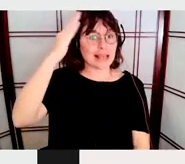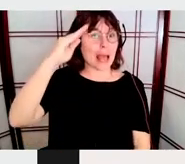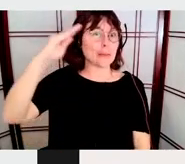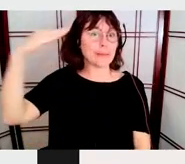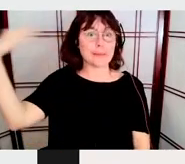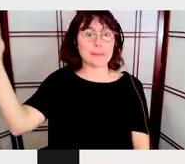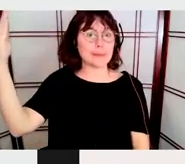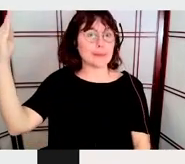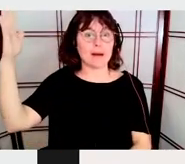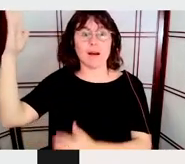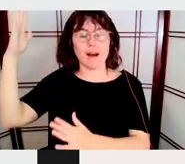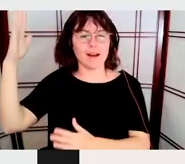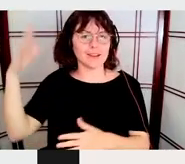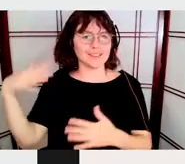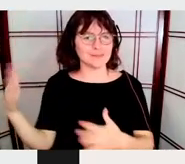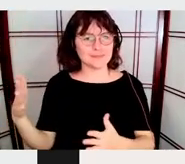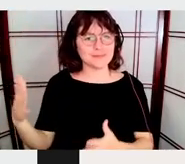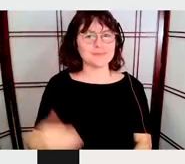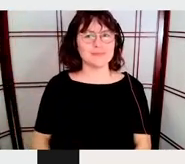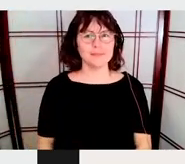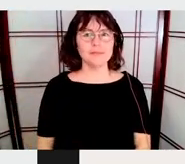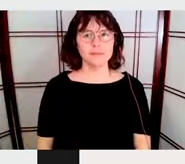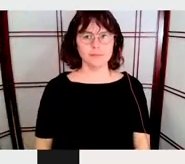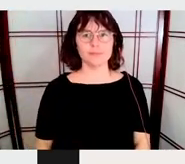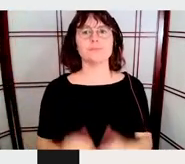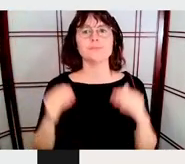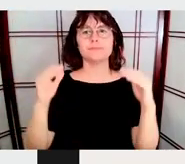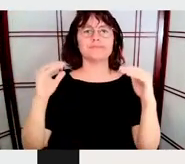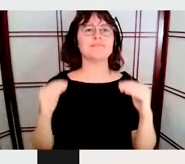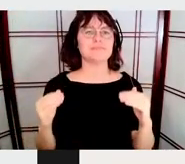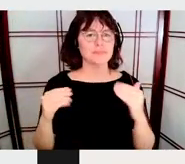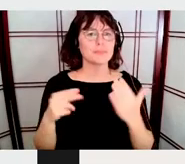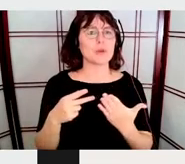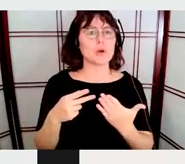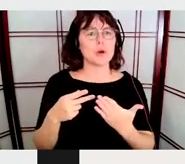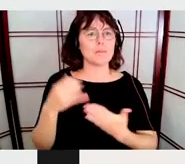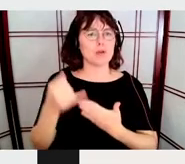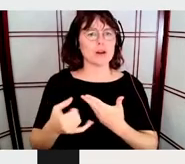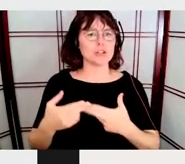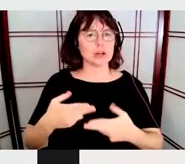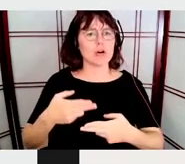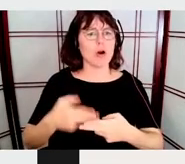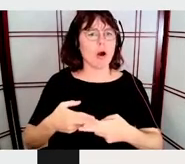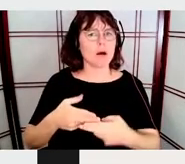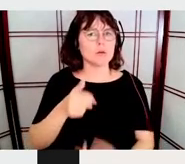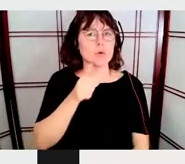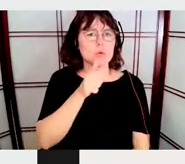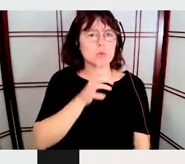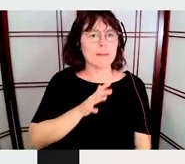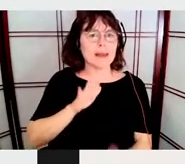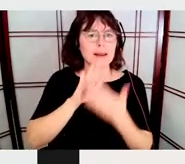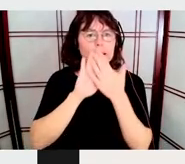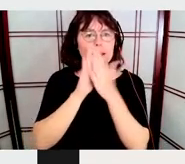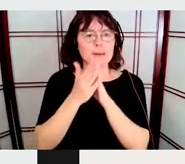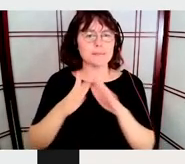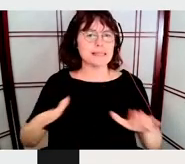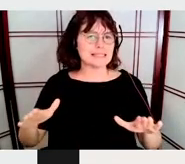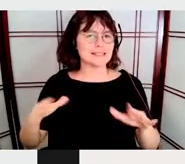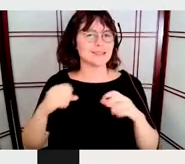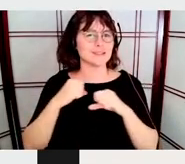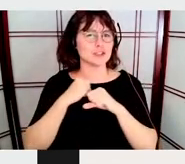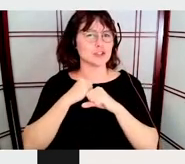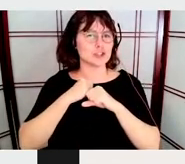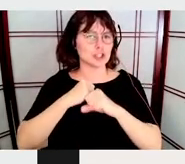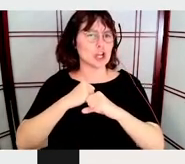I'm going to talk about a project that goes by the name of Women, Peace and Security. And